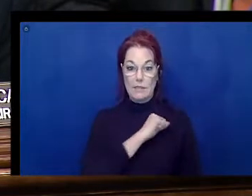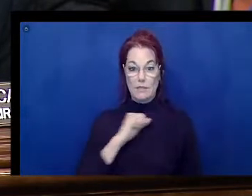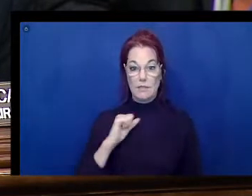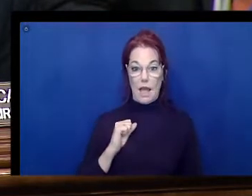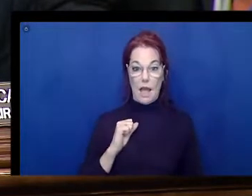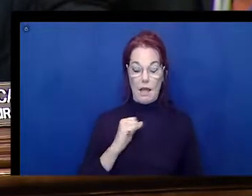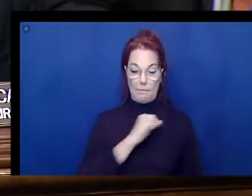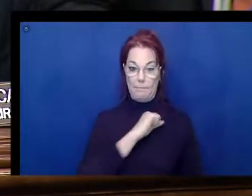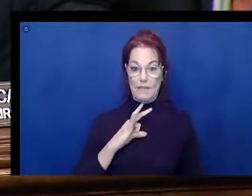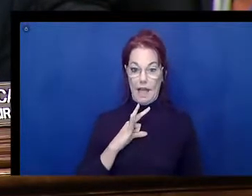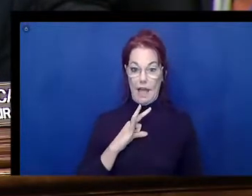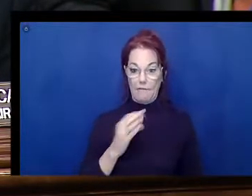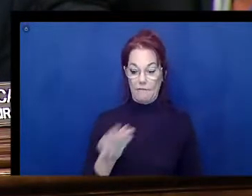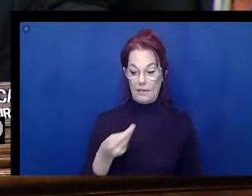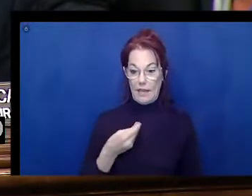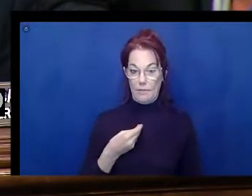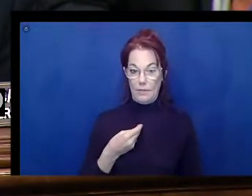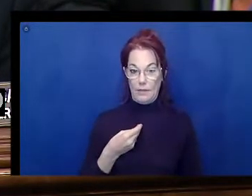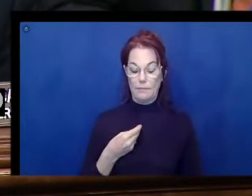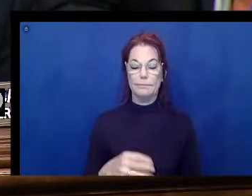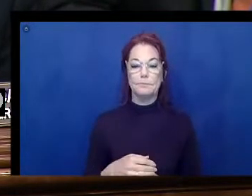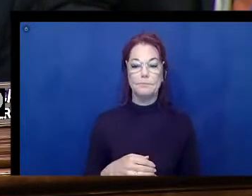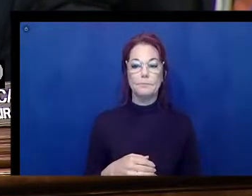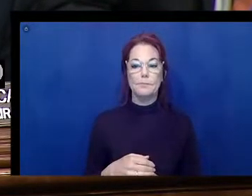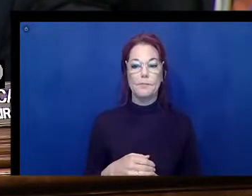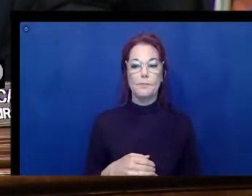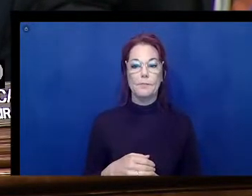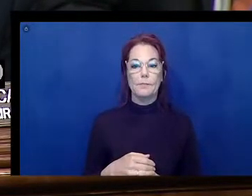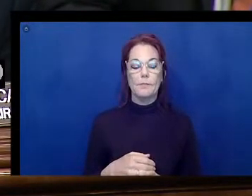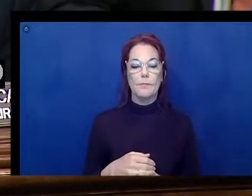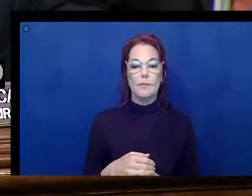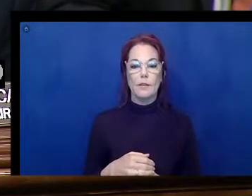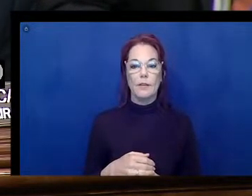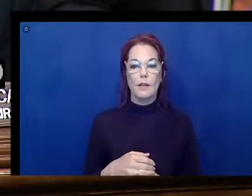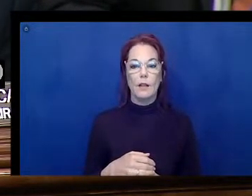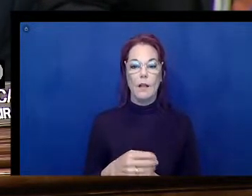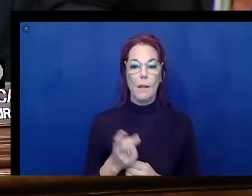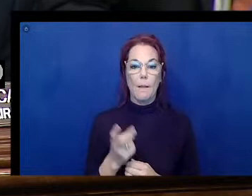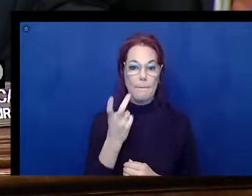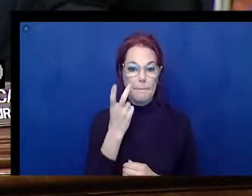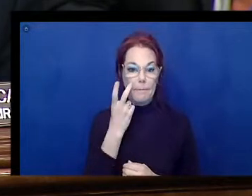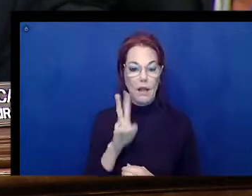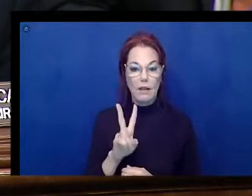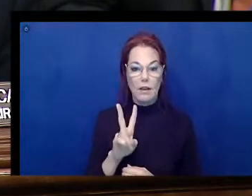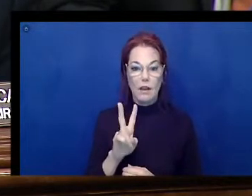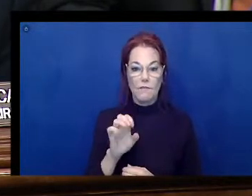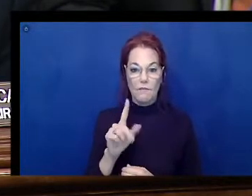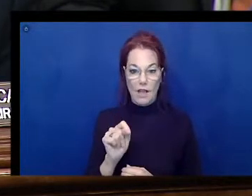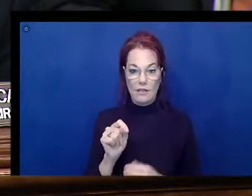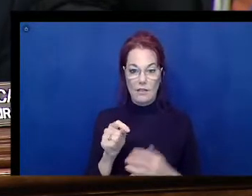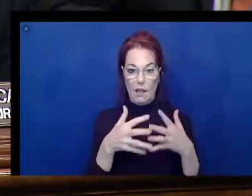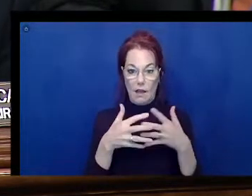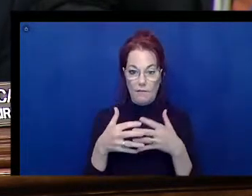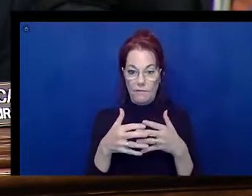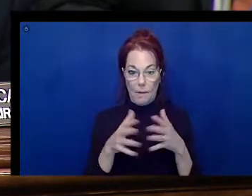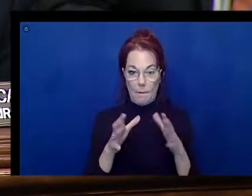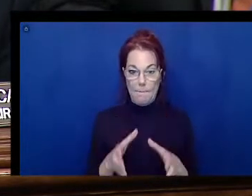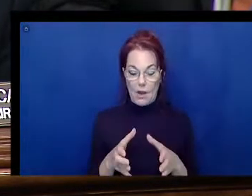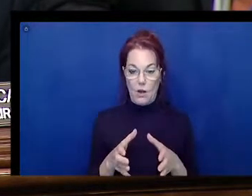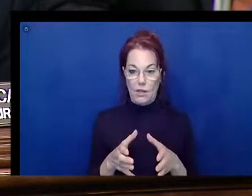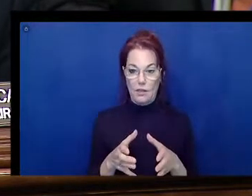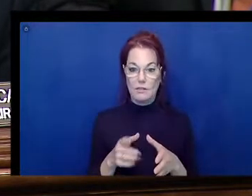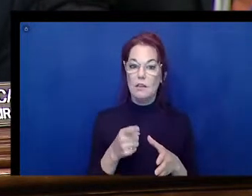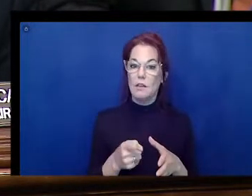and I want to make sure that we get this on the record. The Blind Veterans of America first brought federal accessibility